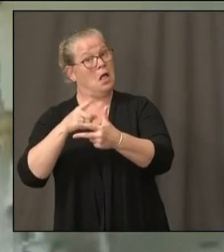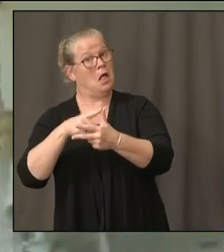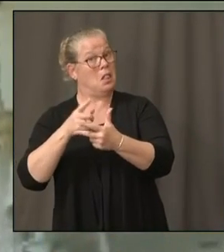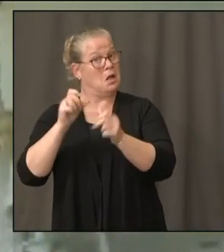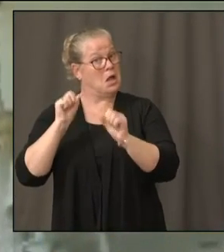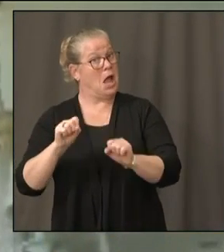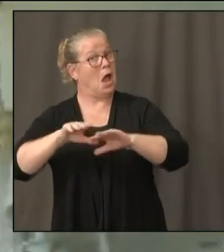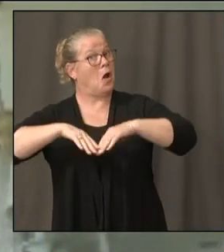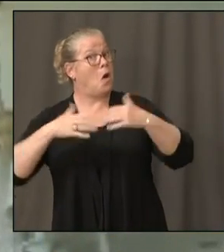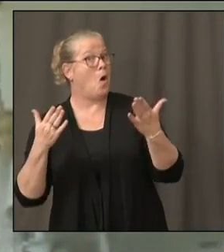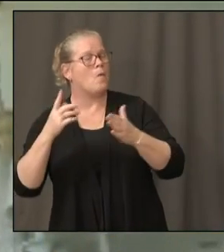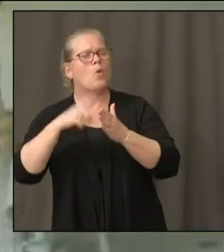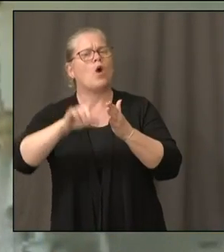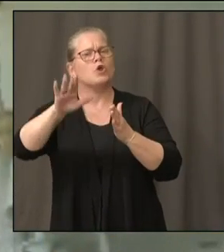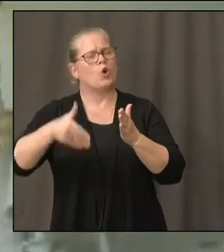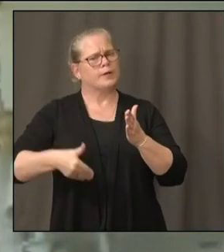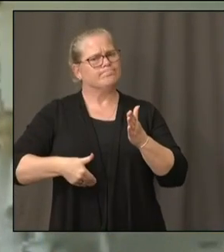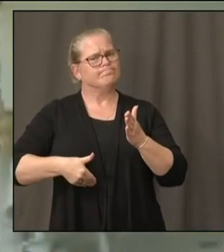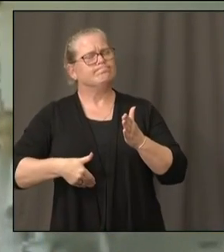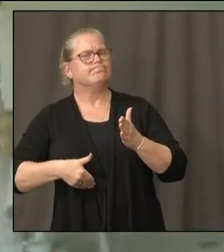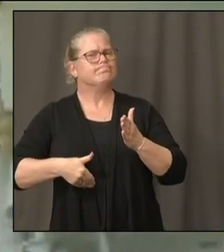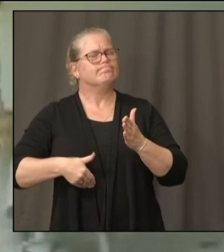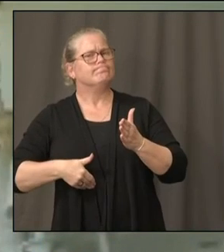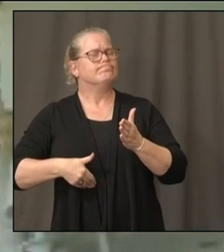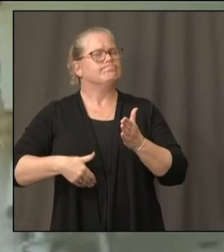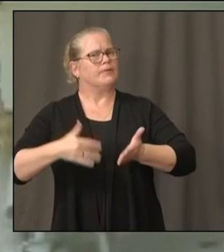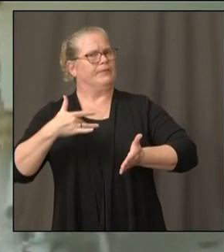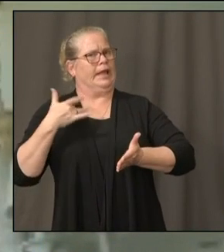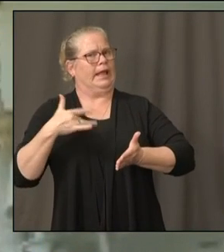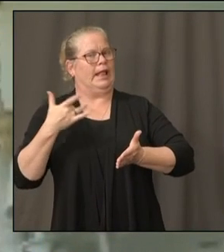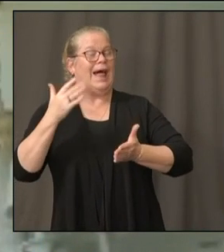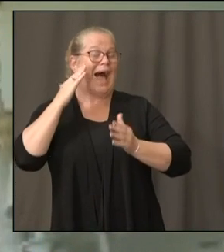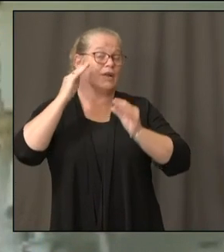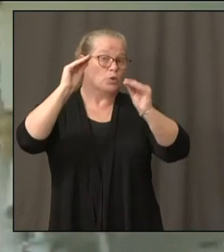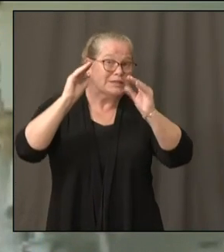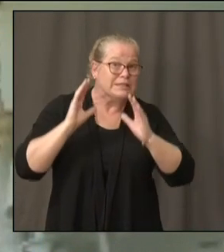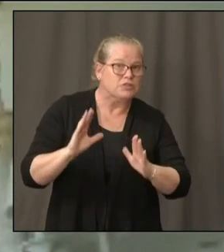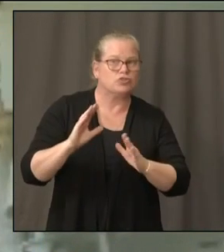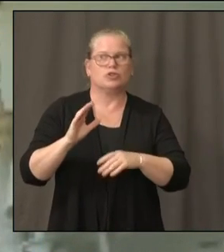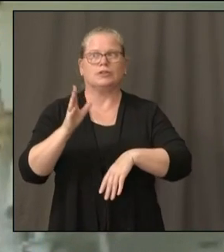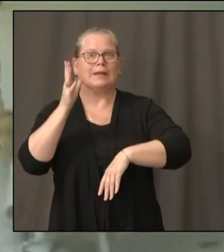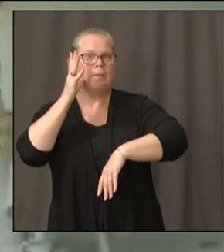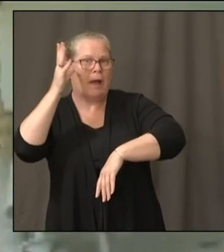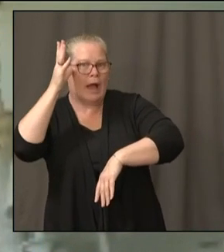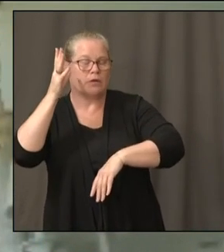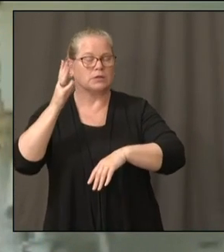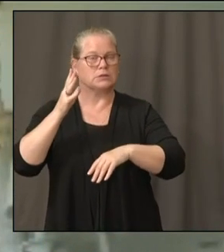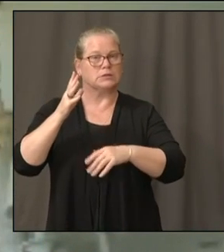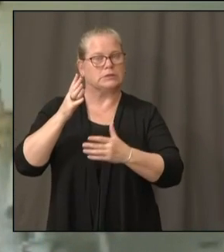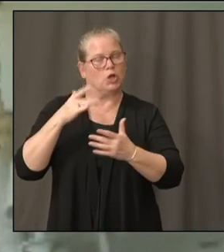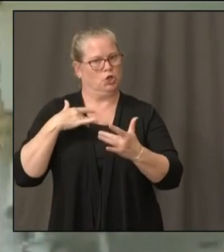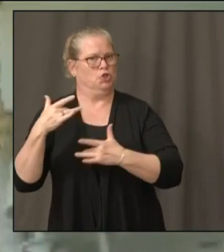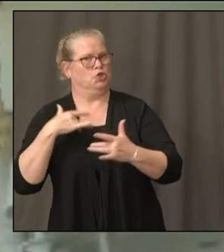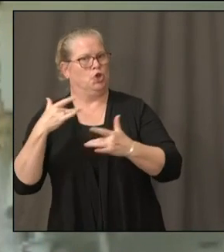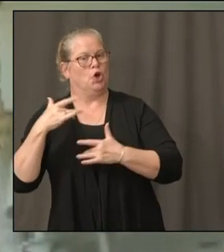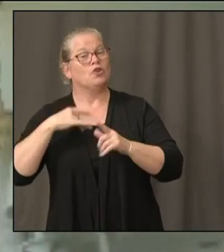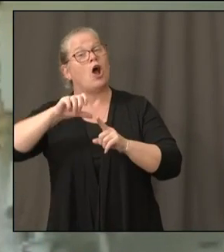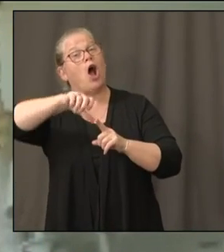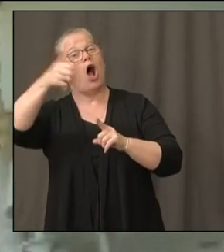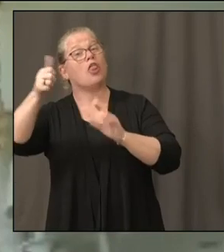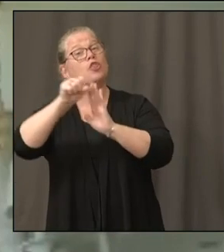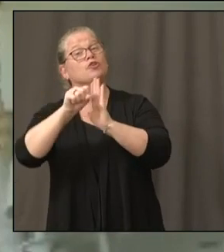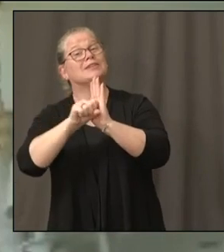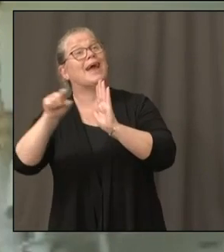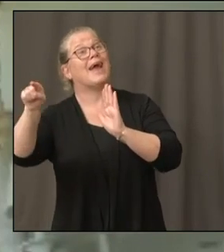concerns from teachers. There's a lot of concerns from parents. know, others have tried and they've actually had to shut schools down. Well,